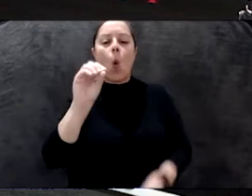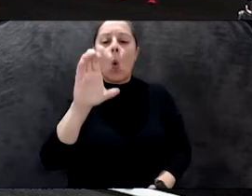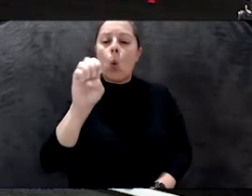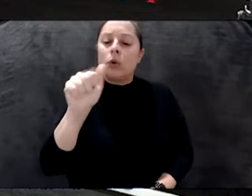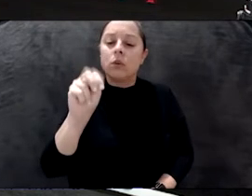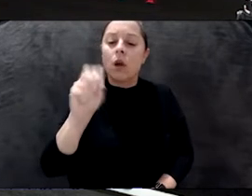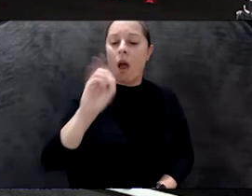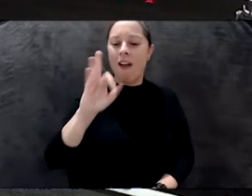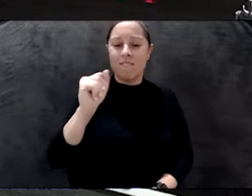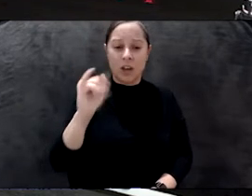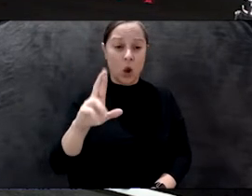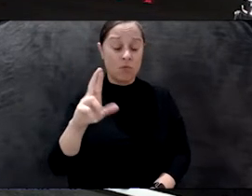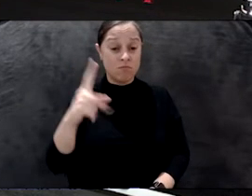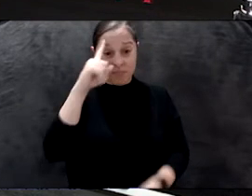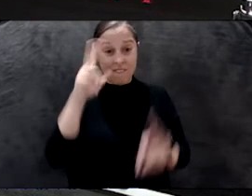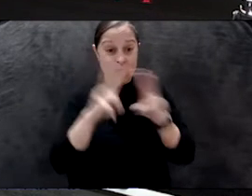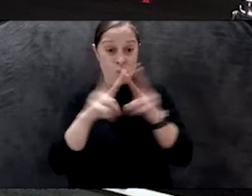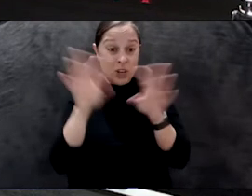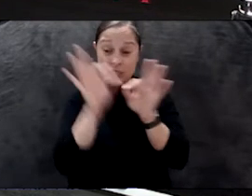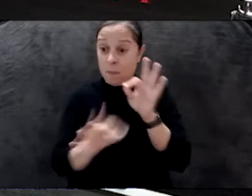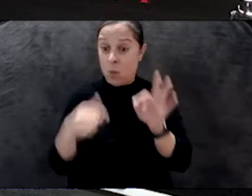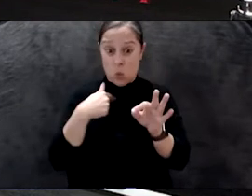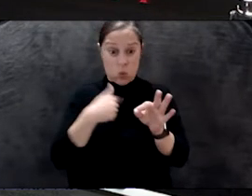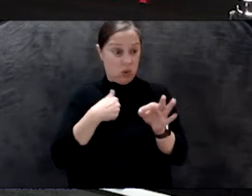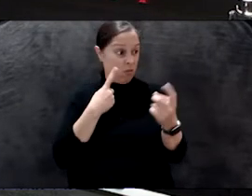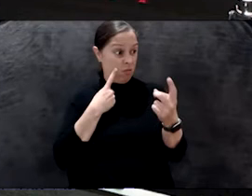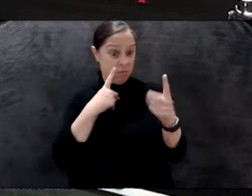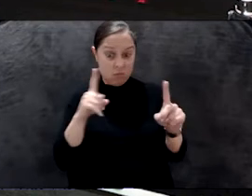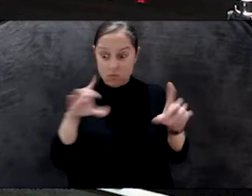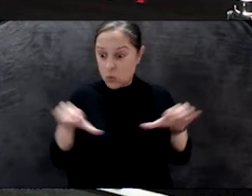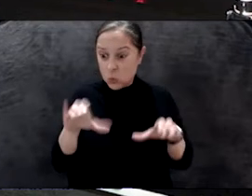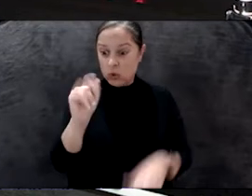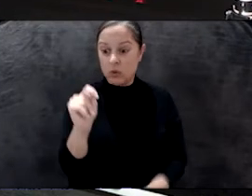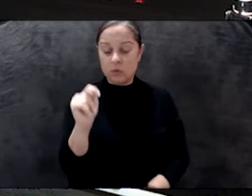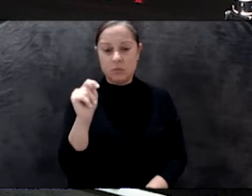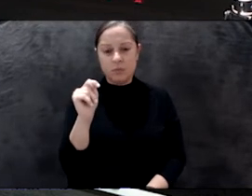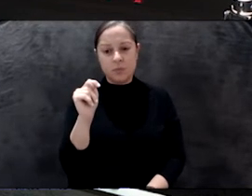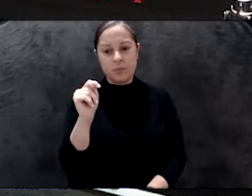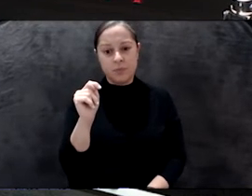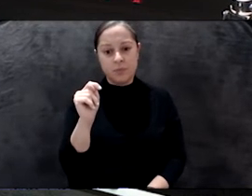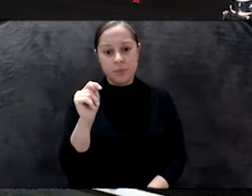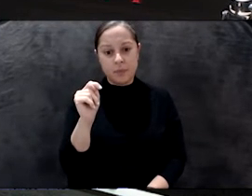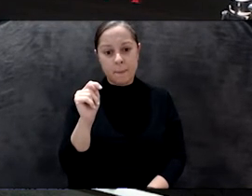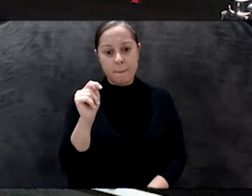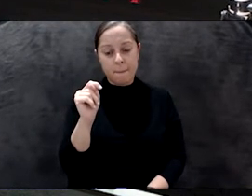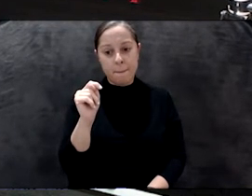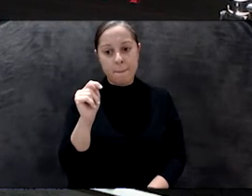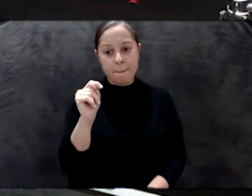a very, very simple, we can make it and we are doing it. I mean, and in part of this is, uh, is upstairs now,